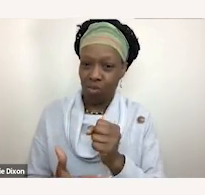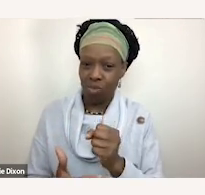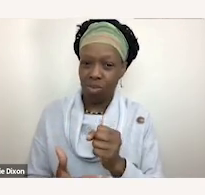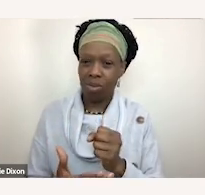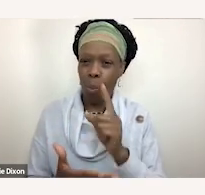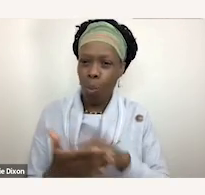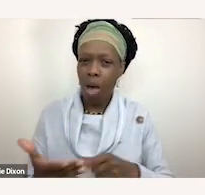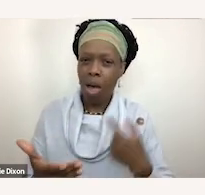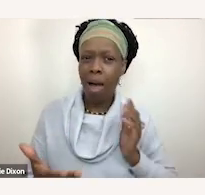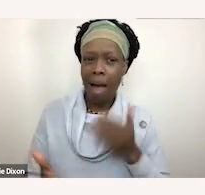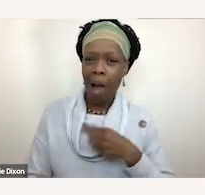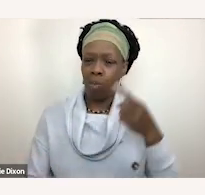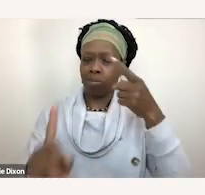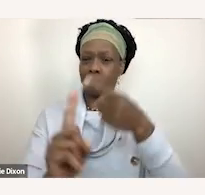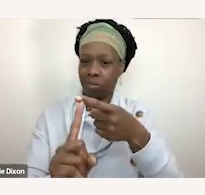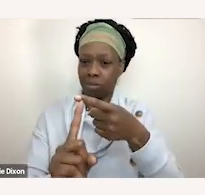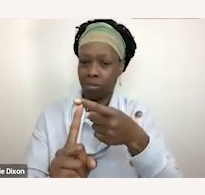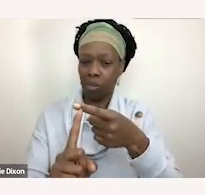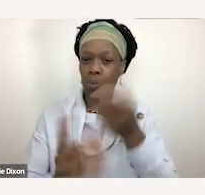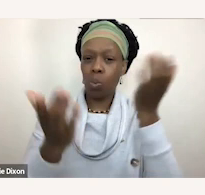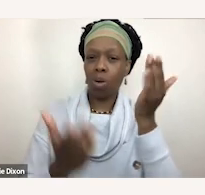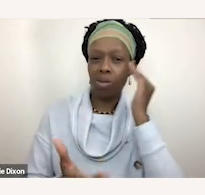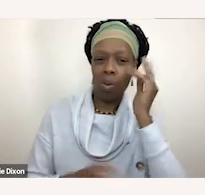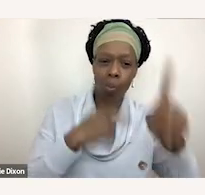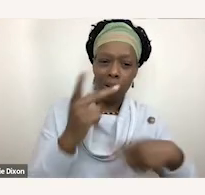belong in that community you know what friendships have they gained